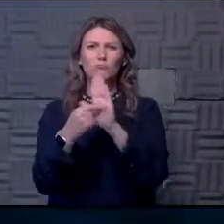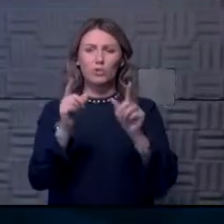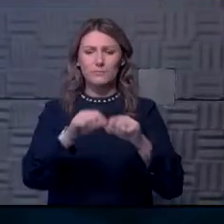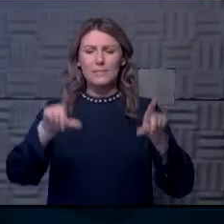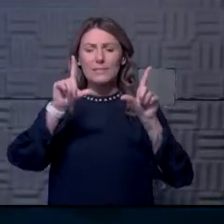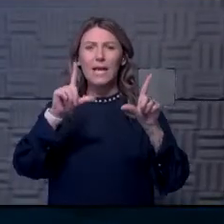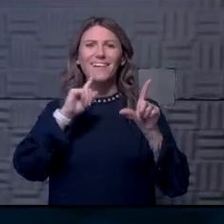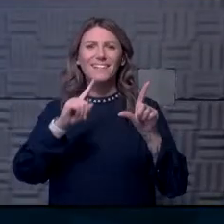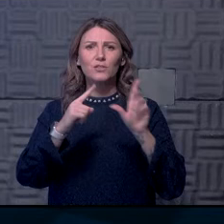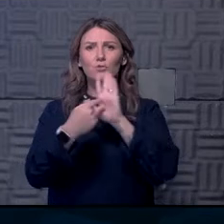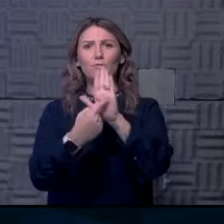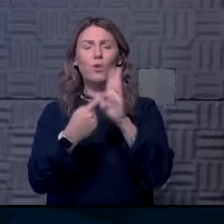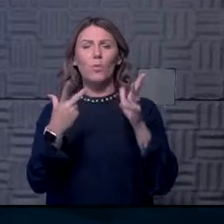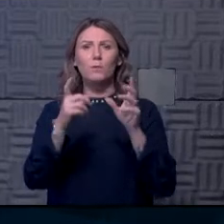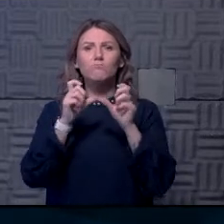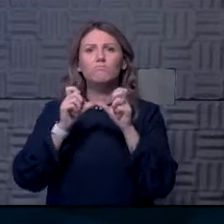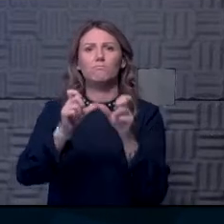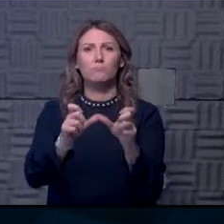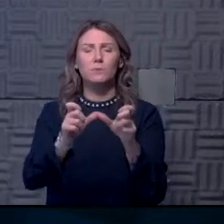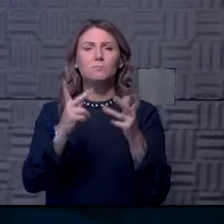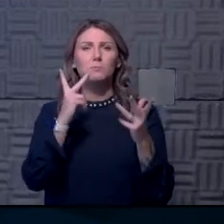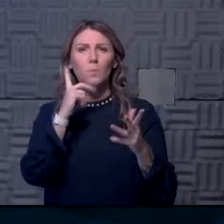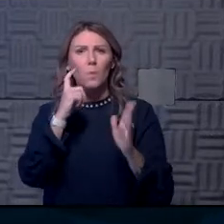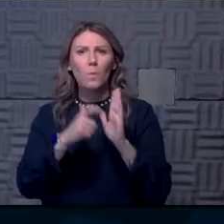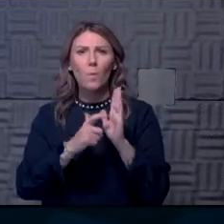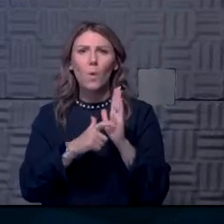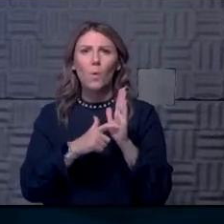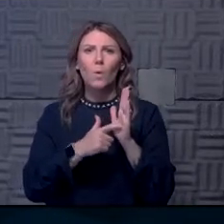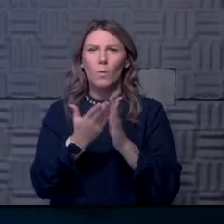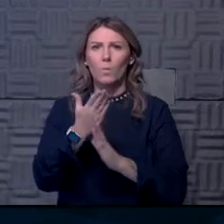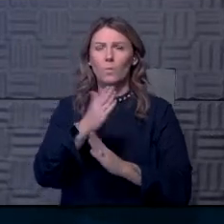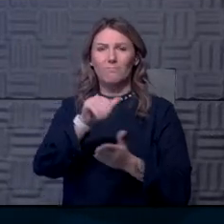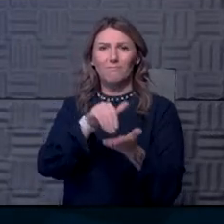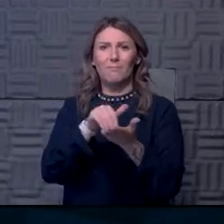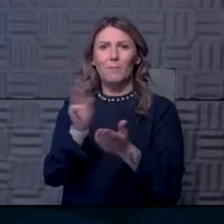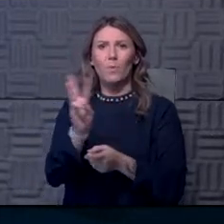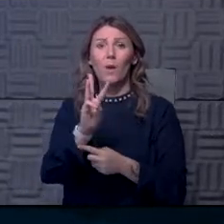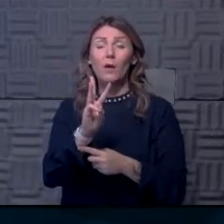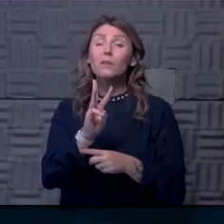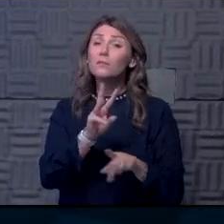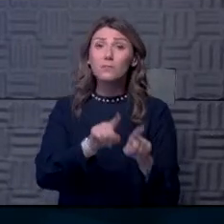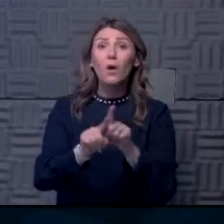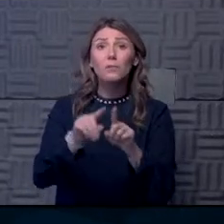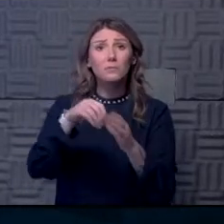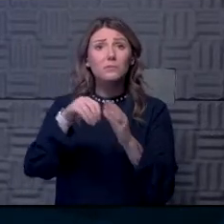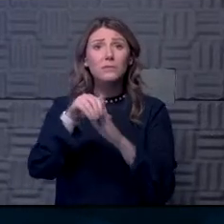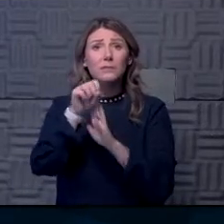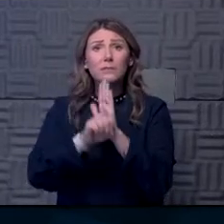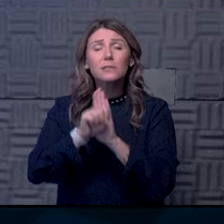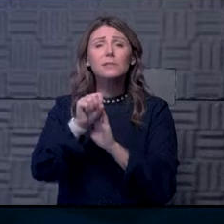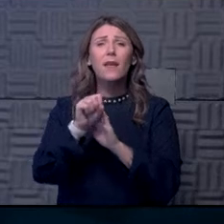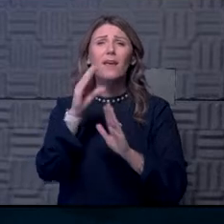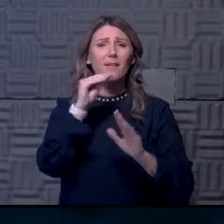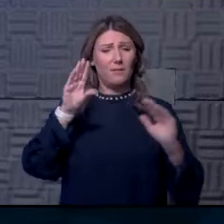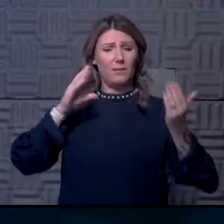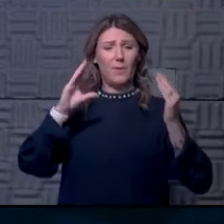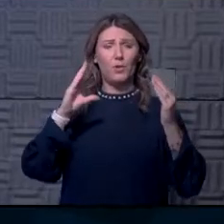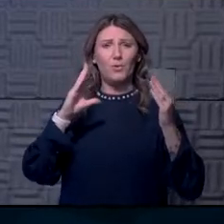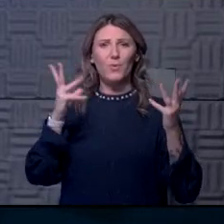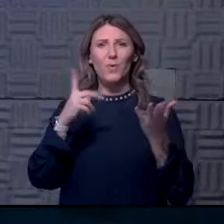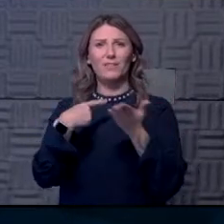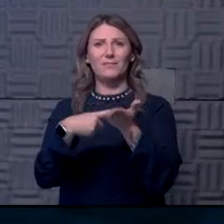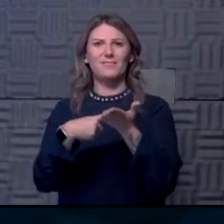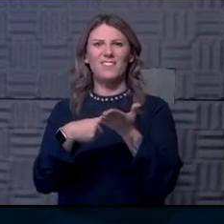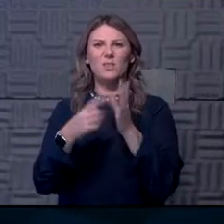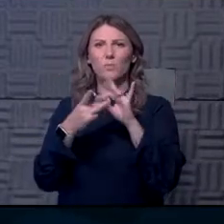up what we continue to see across the Midwest, even in our states, just as maybe a comparison to what we're going to